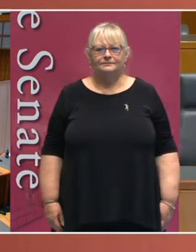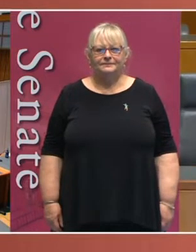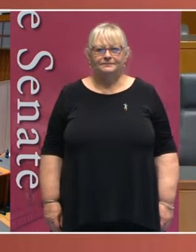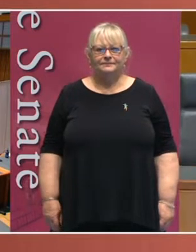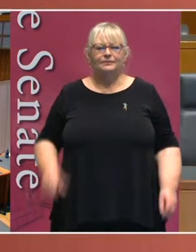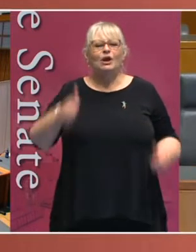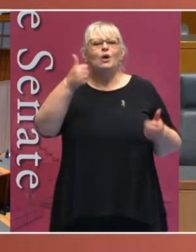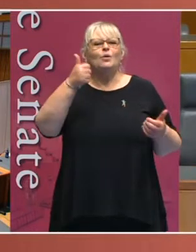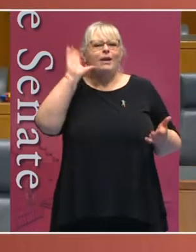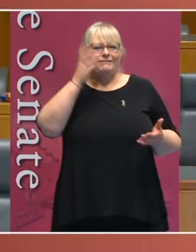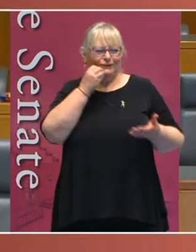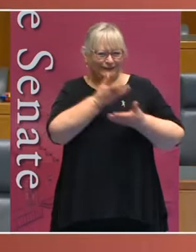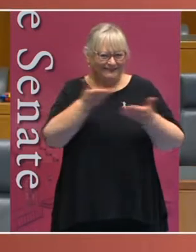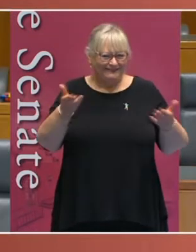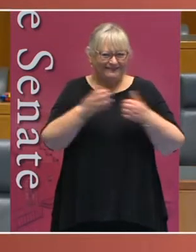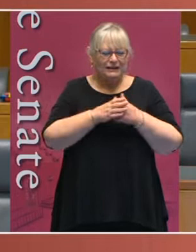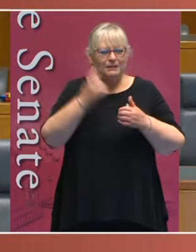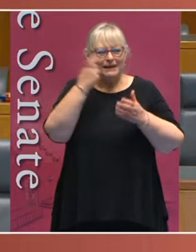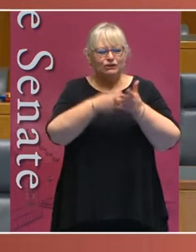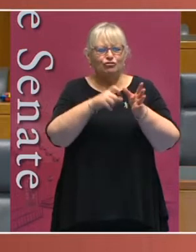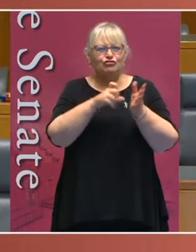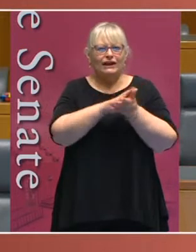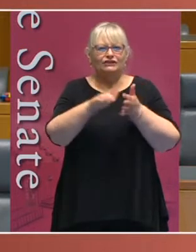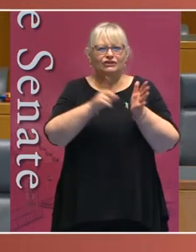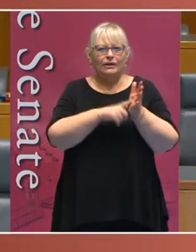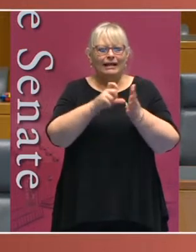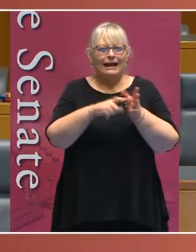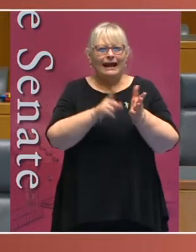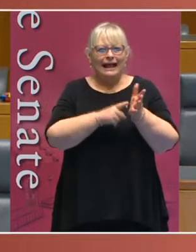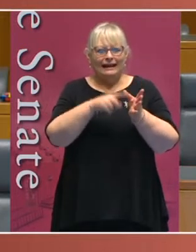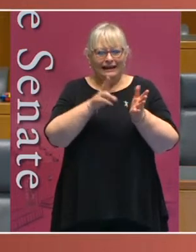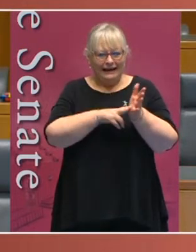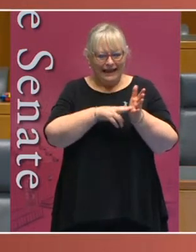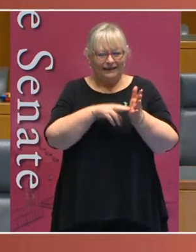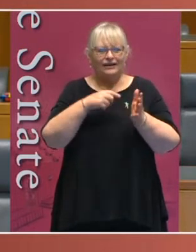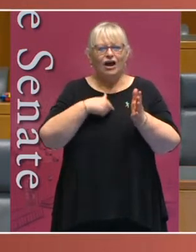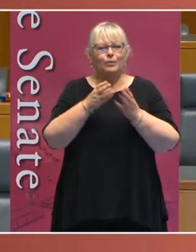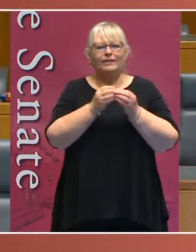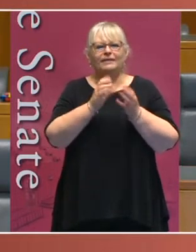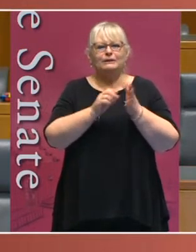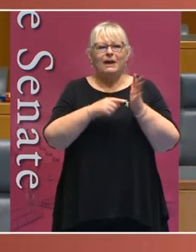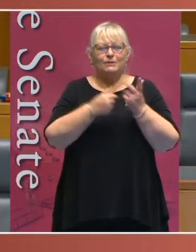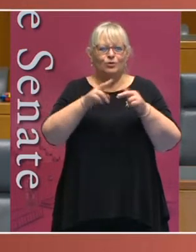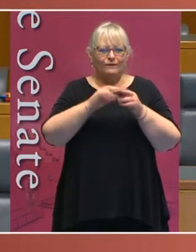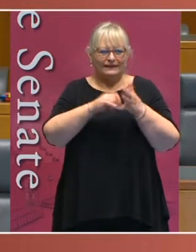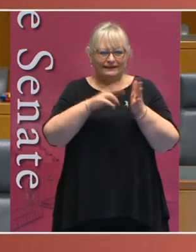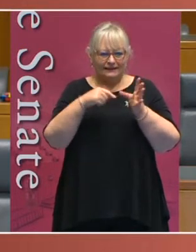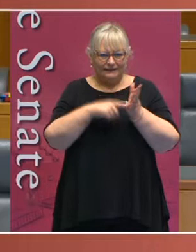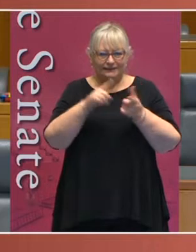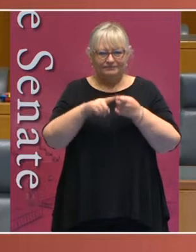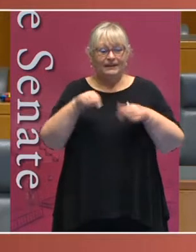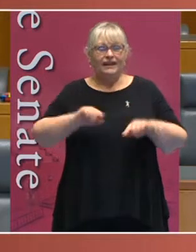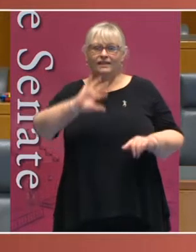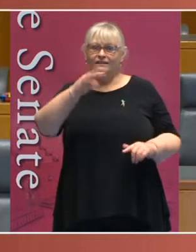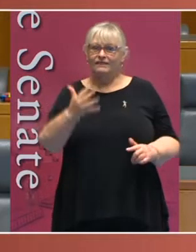Good afternoon. I'm Rachel Callanan, the Clerk Assistant Procedure with the Department of the Senate. Welcome to the fifth